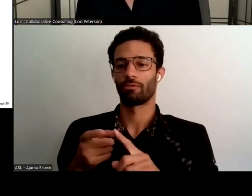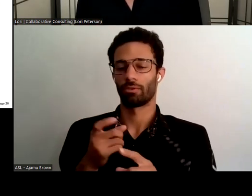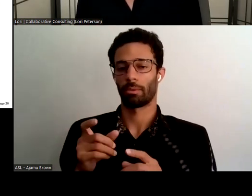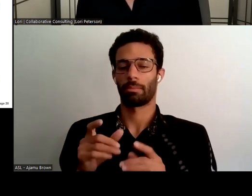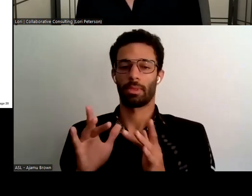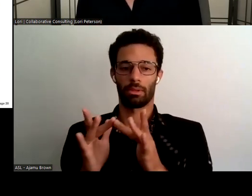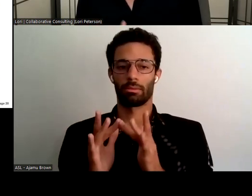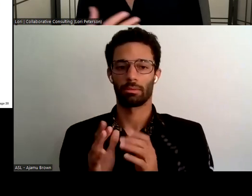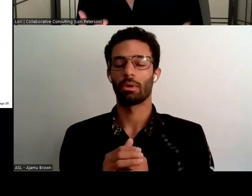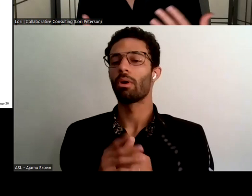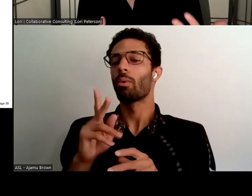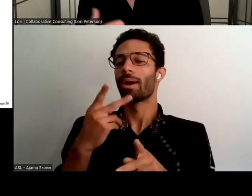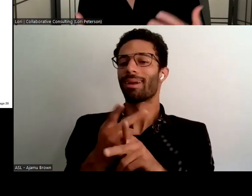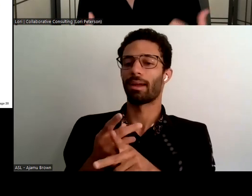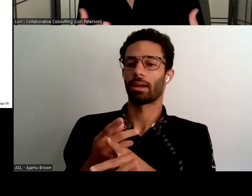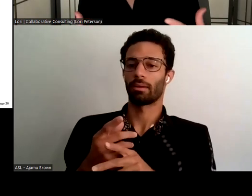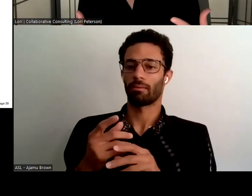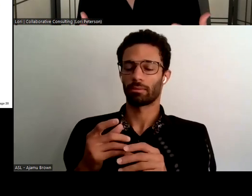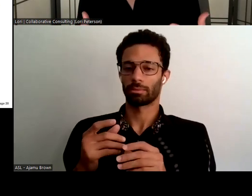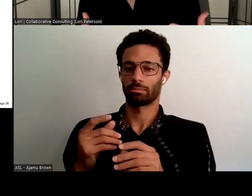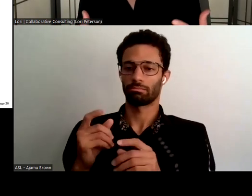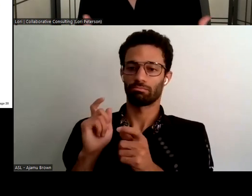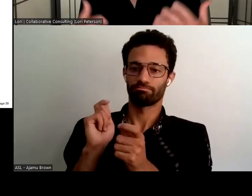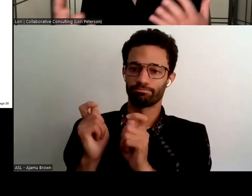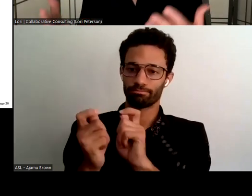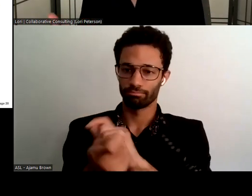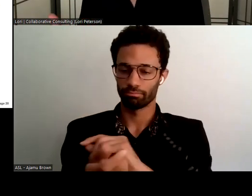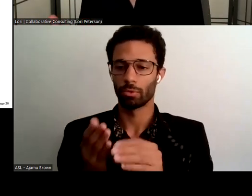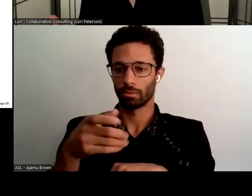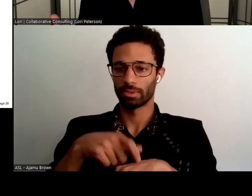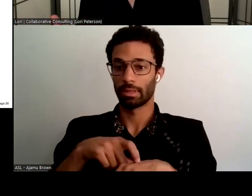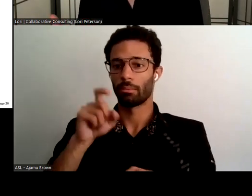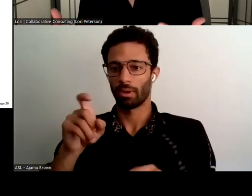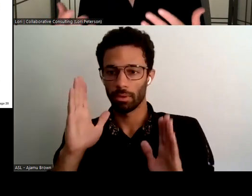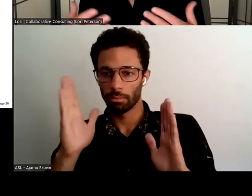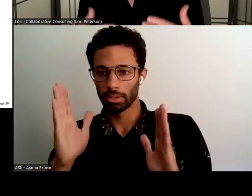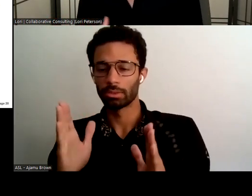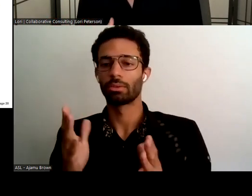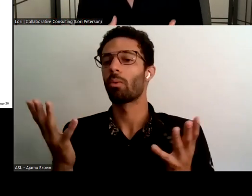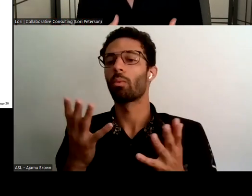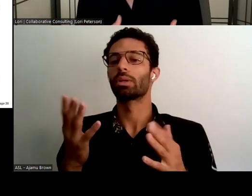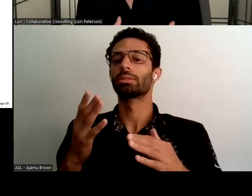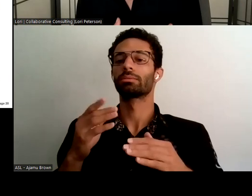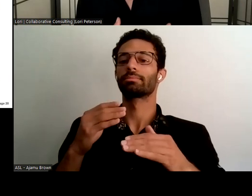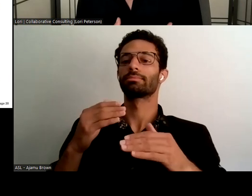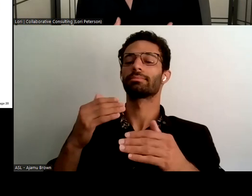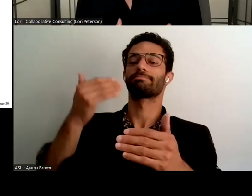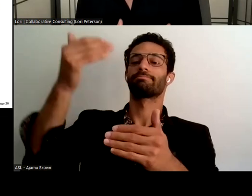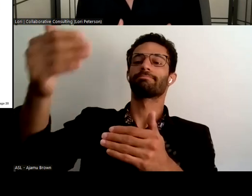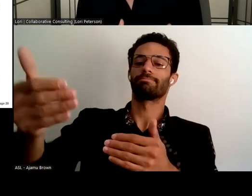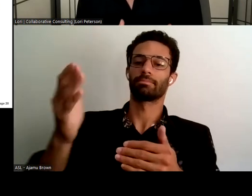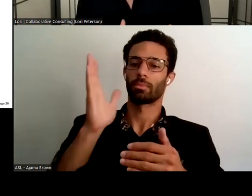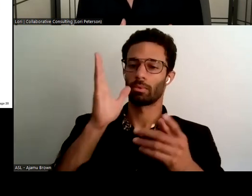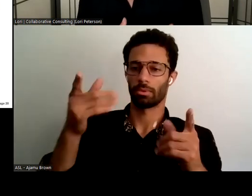need to be paying attention to so we wanted to to talk a little bit about what what's on the horizon we also wanted to hear